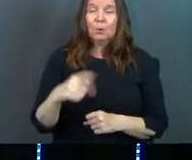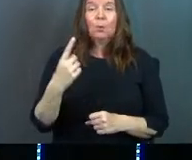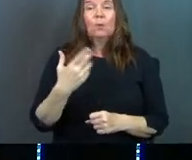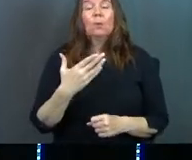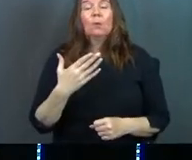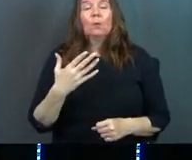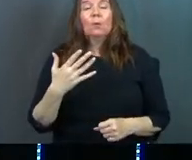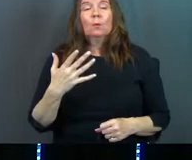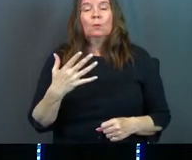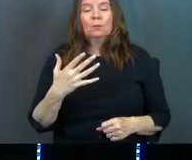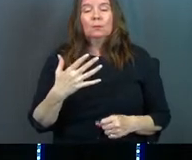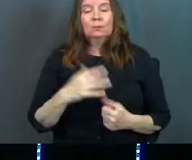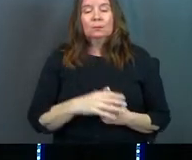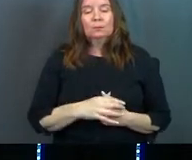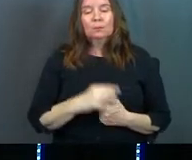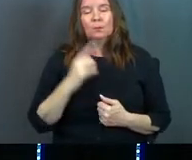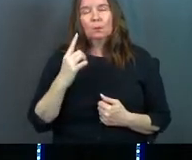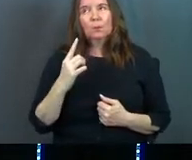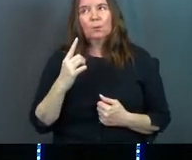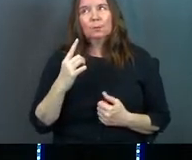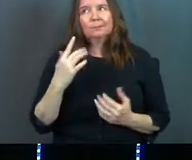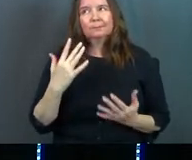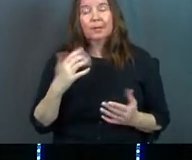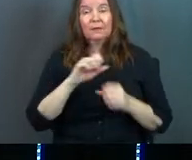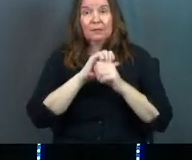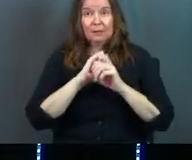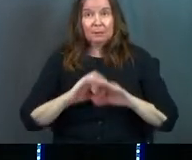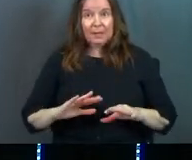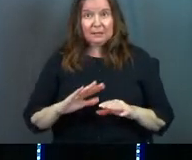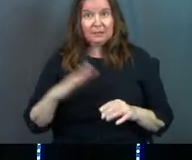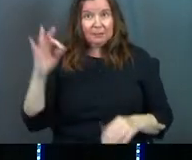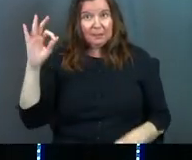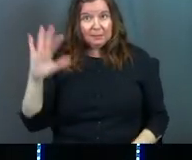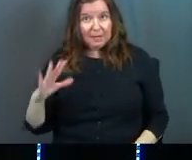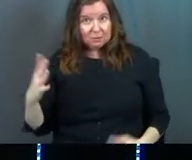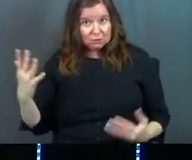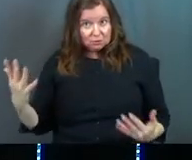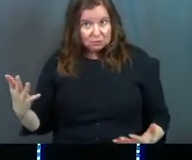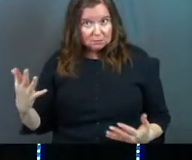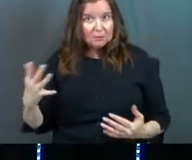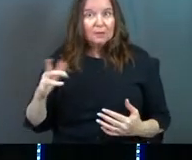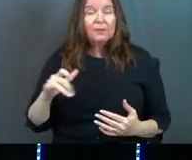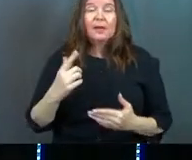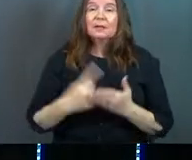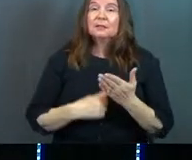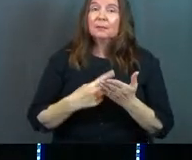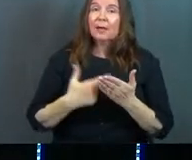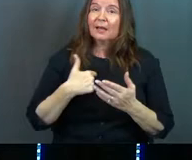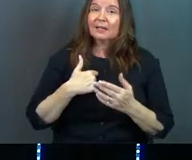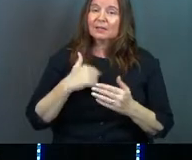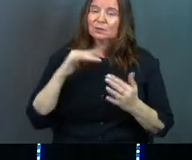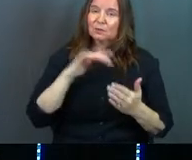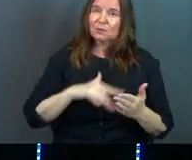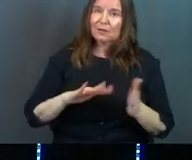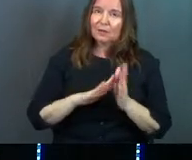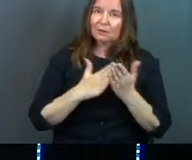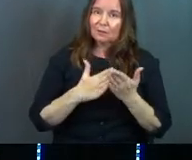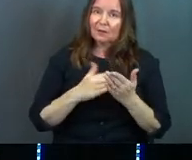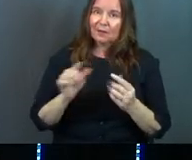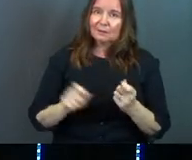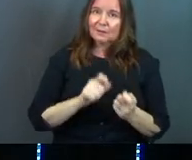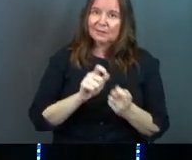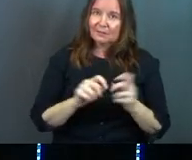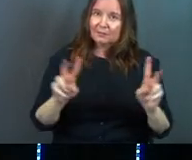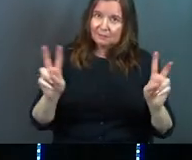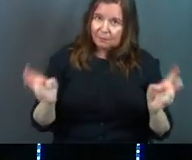One of the blessings of being a pastor is that sometimes I get to study God's Word on a